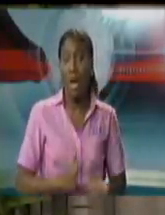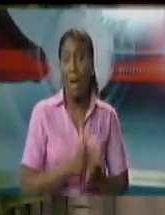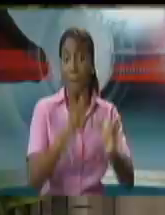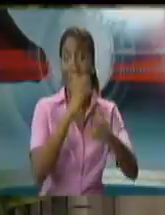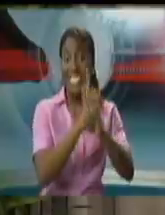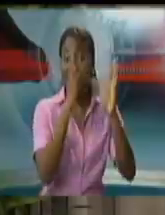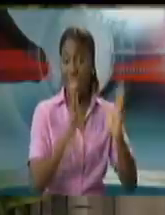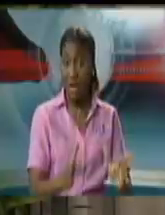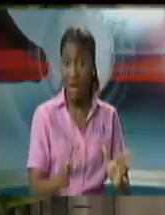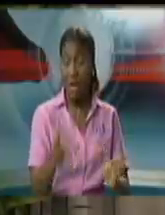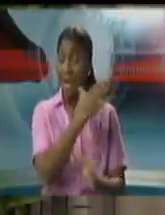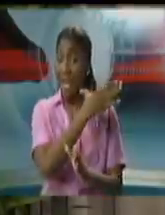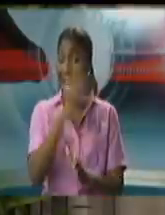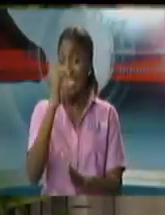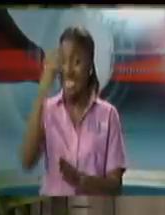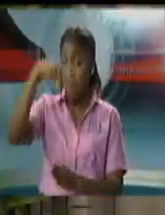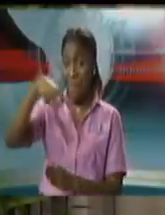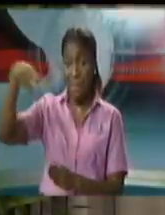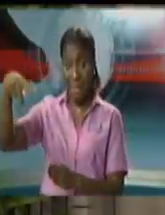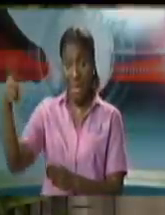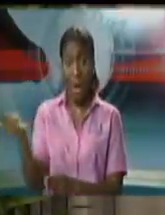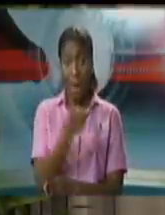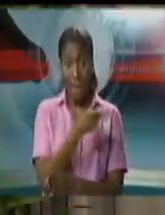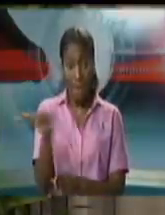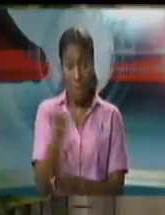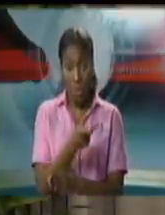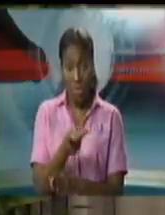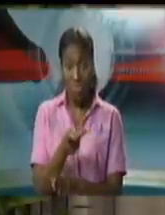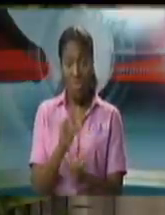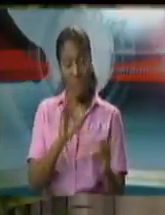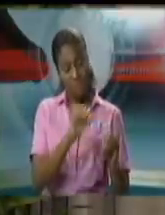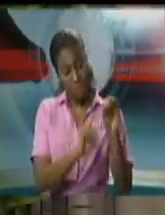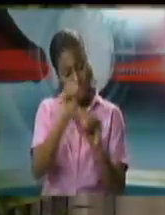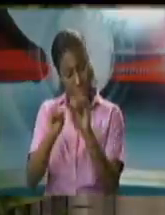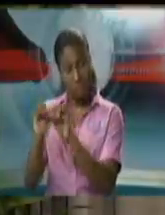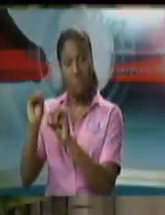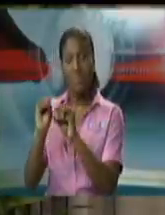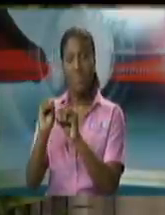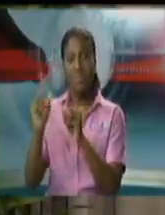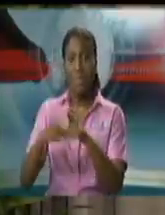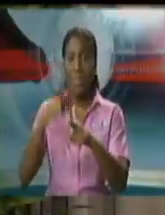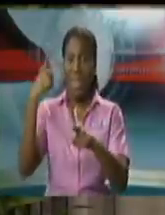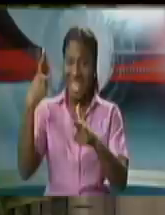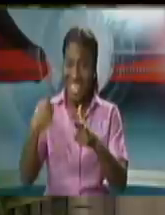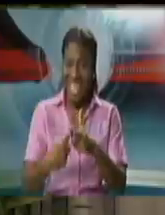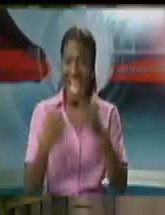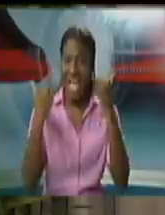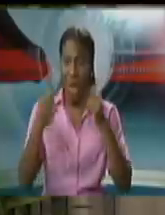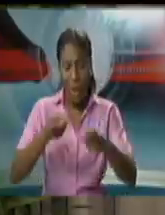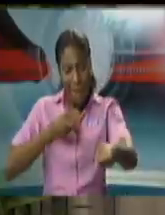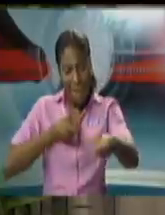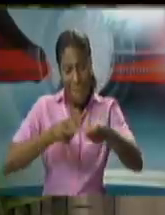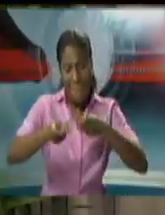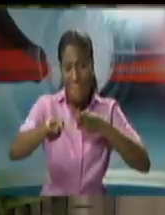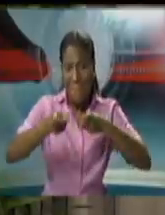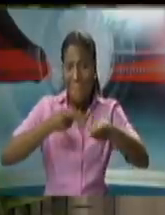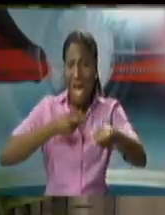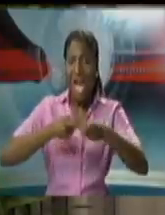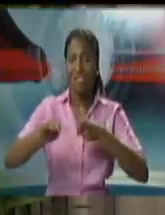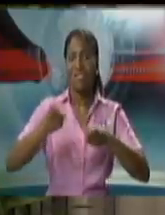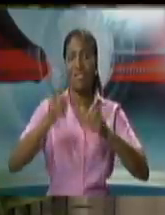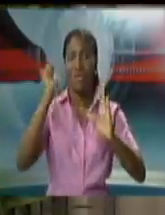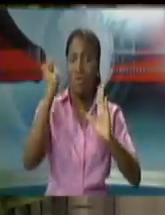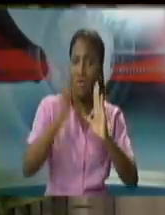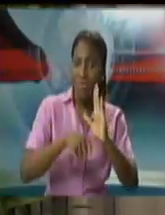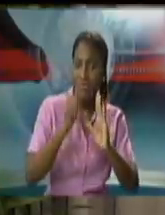take these several hundred matters forward. We have put them under judicial management, again brought about as a result